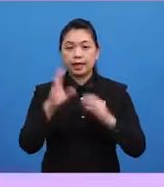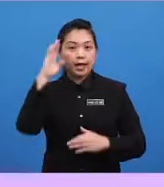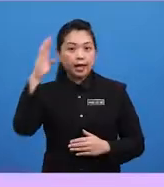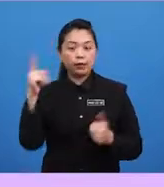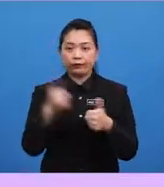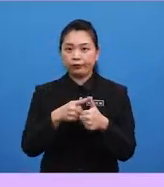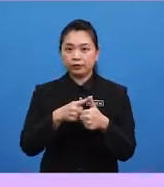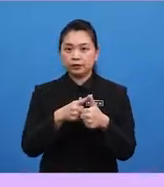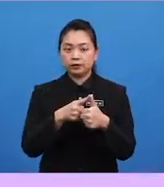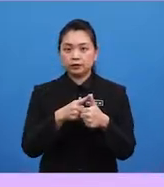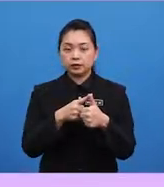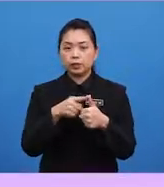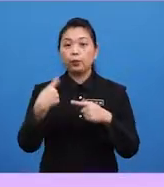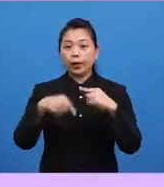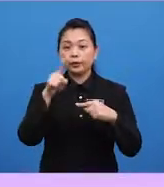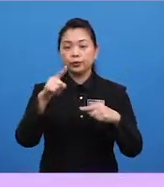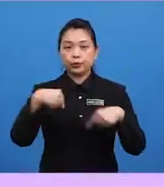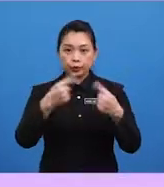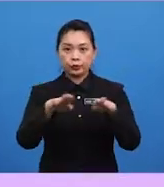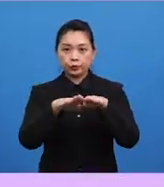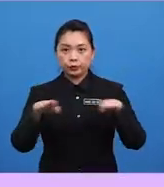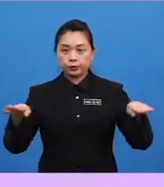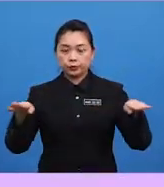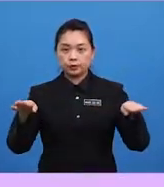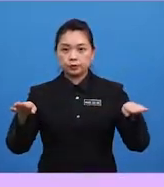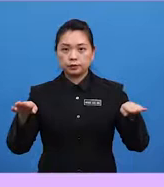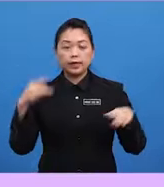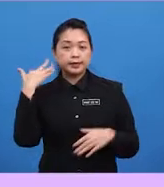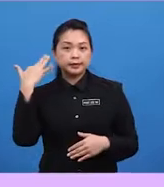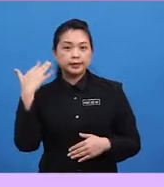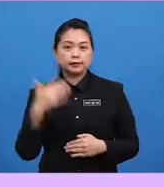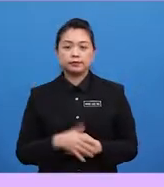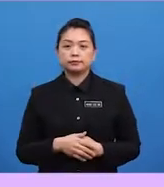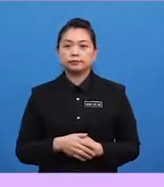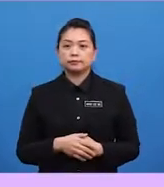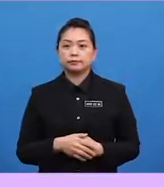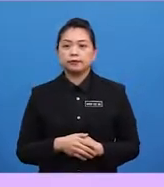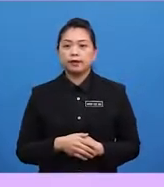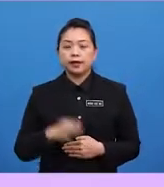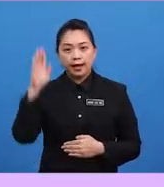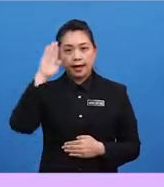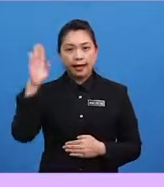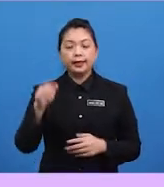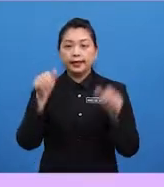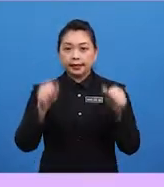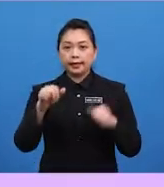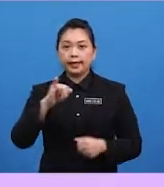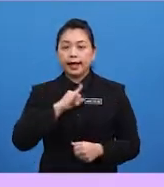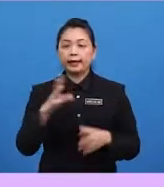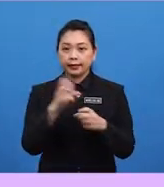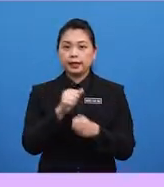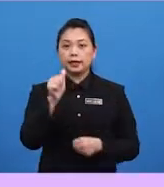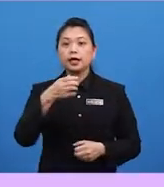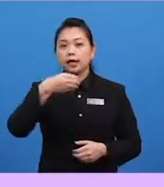you get to the counter, it sounds more natural to order by saying, Hi, can I get a cup of